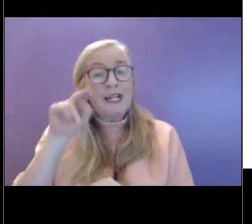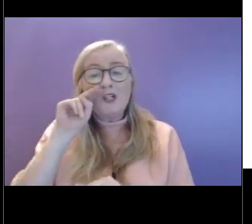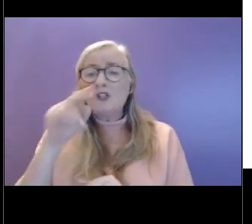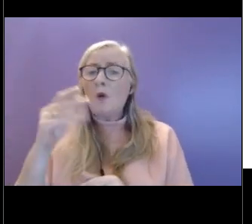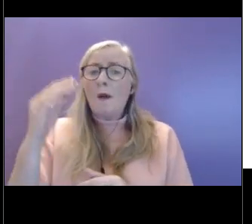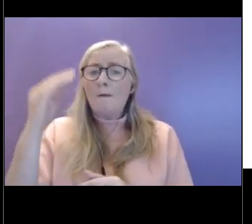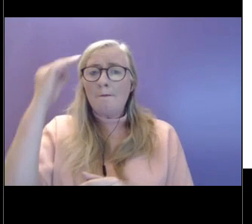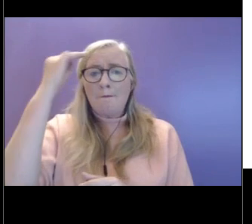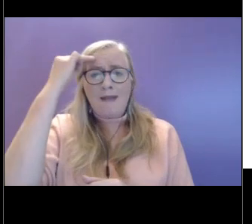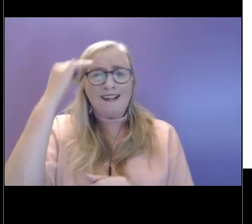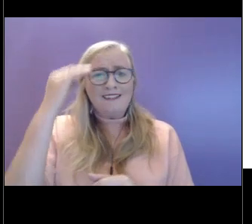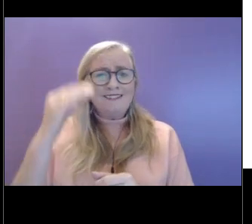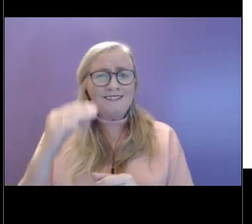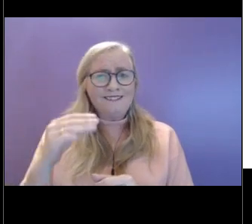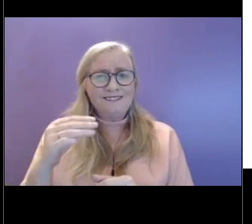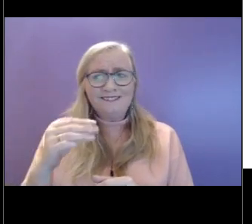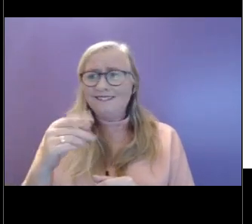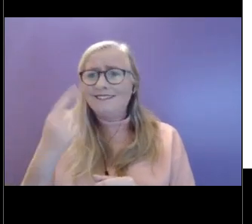going on.